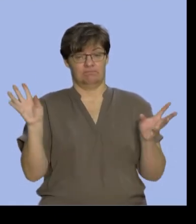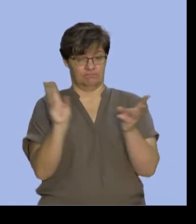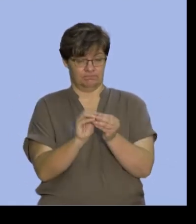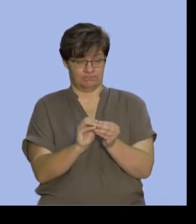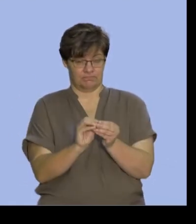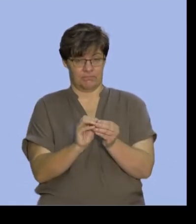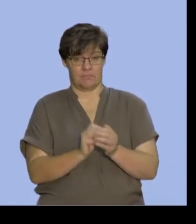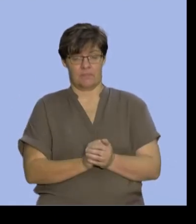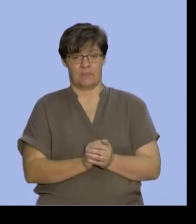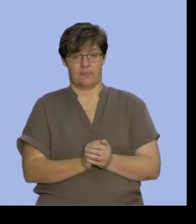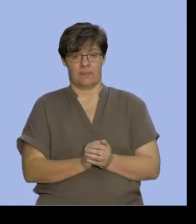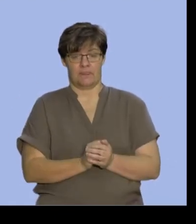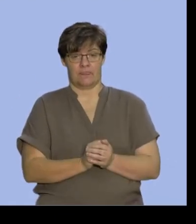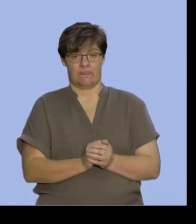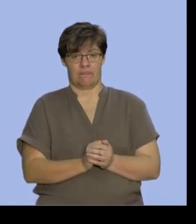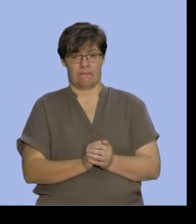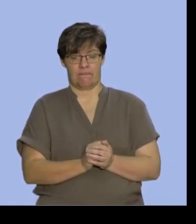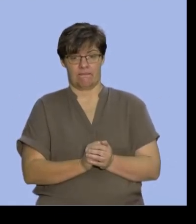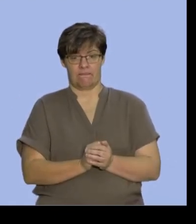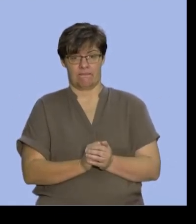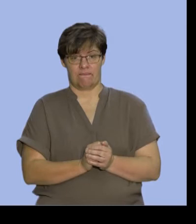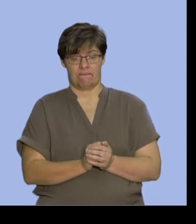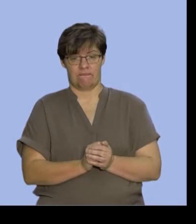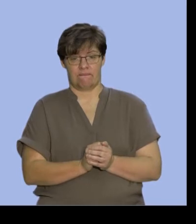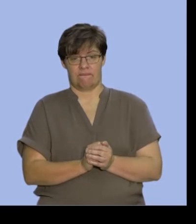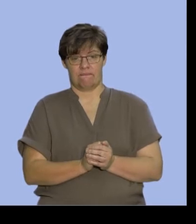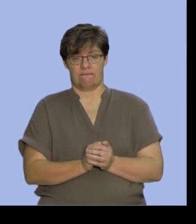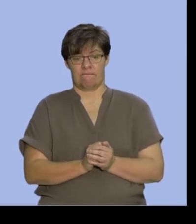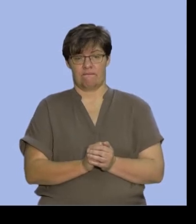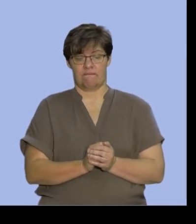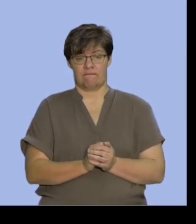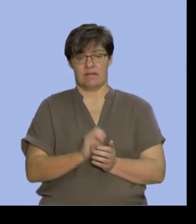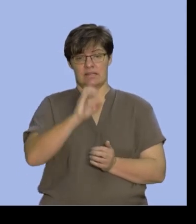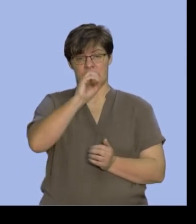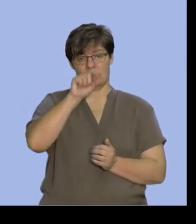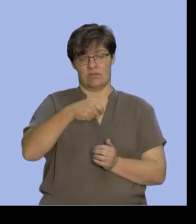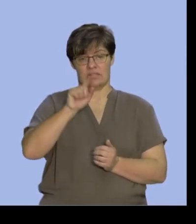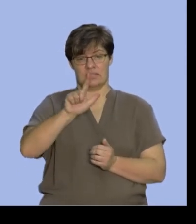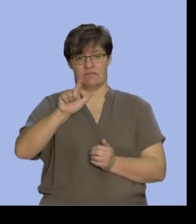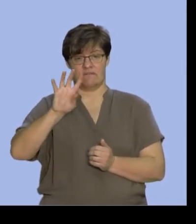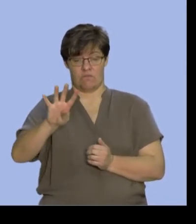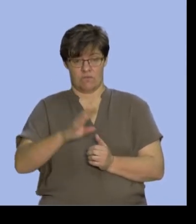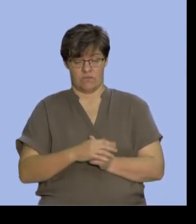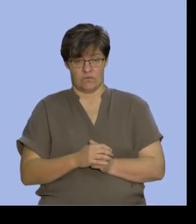get that that is 74, 0.74 at least.